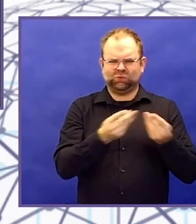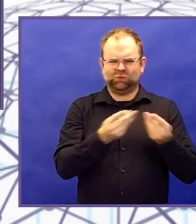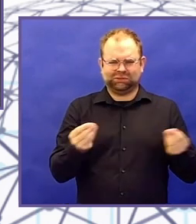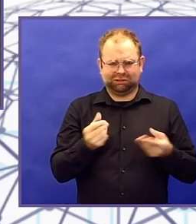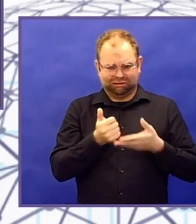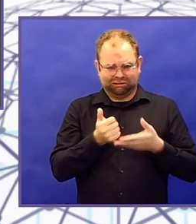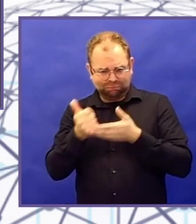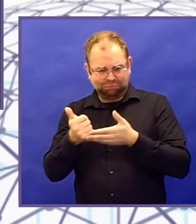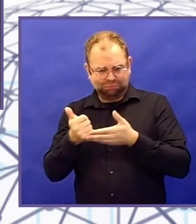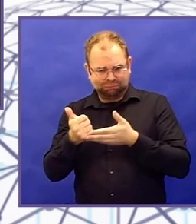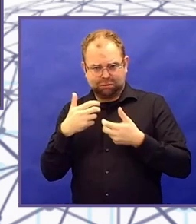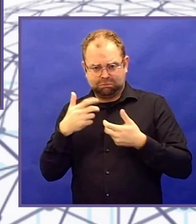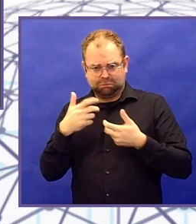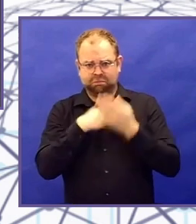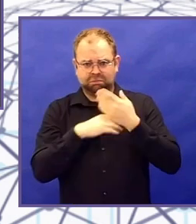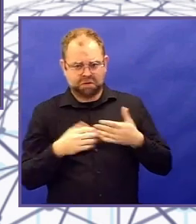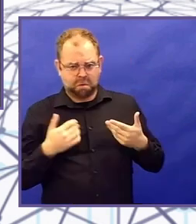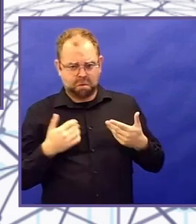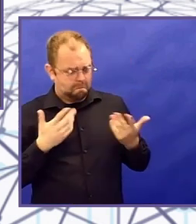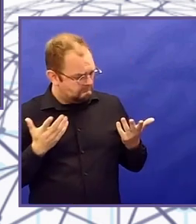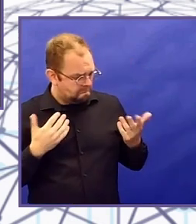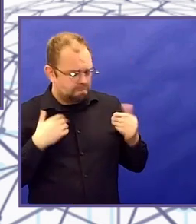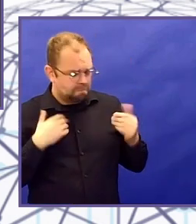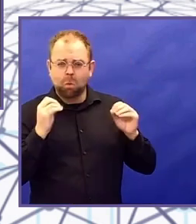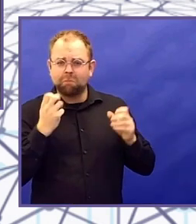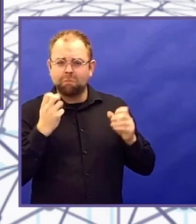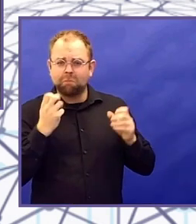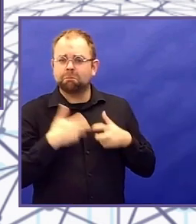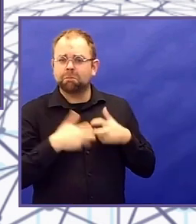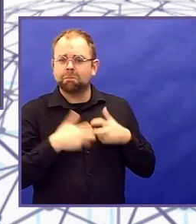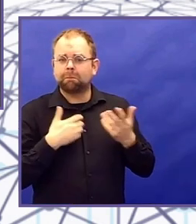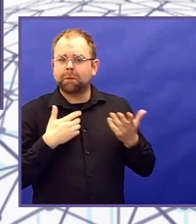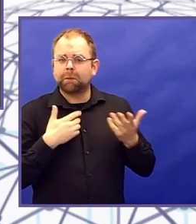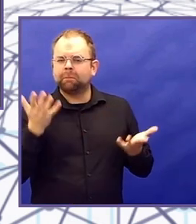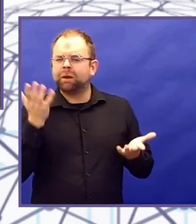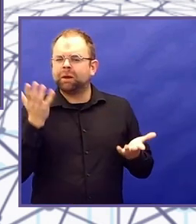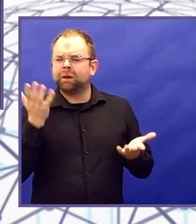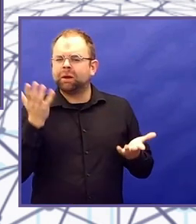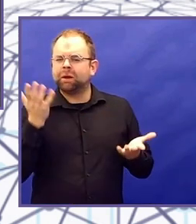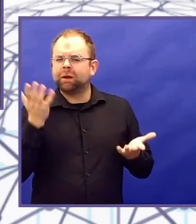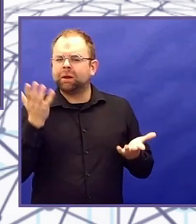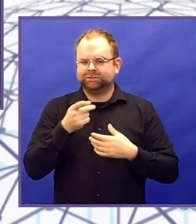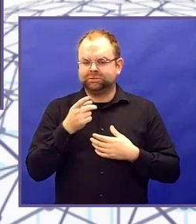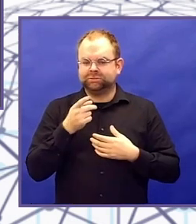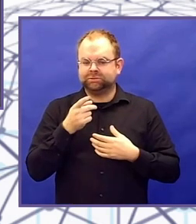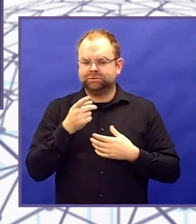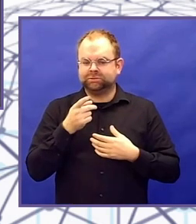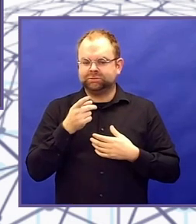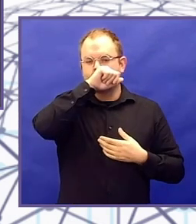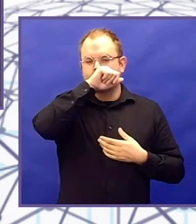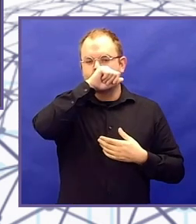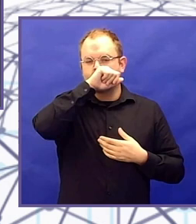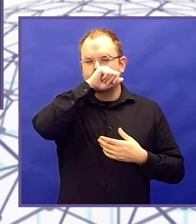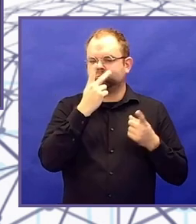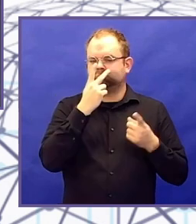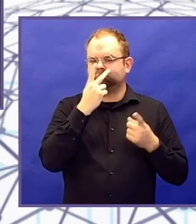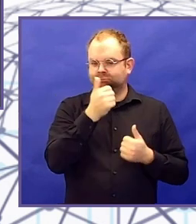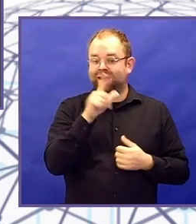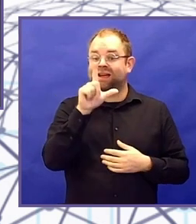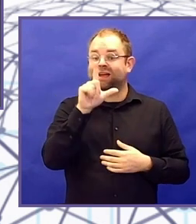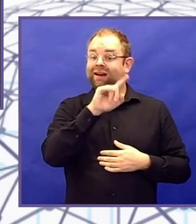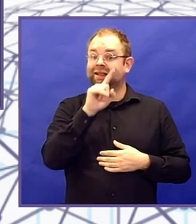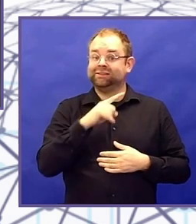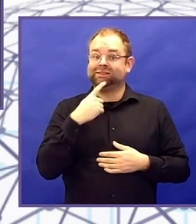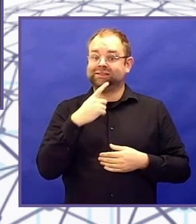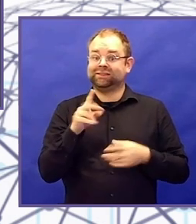imagination by presenting a heroic designer protagonist whose prototype provides a techno-utopian